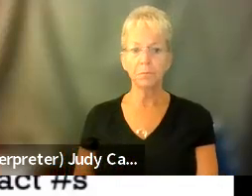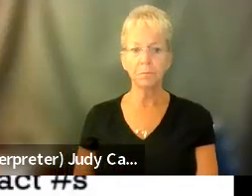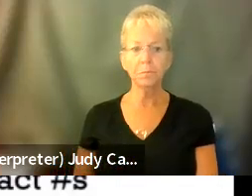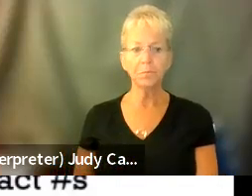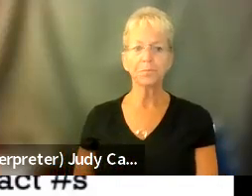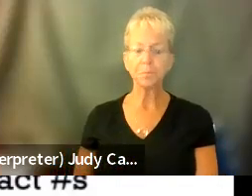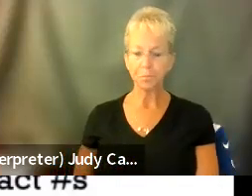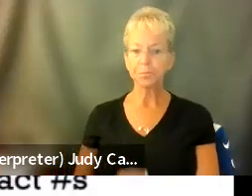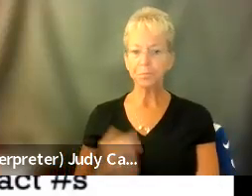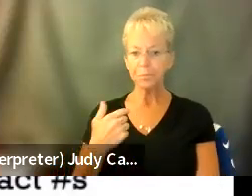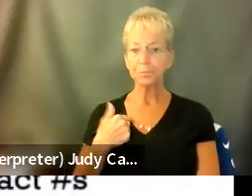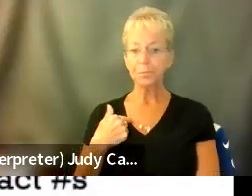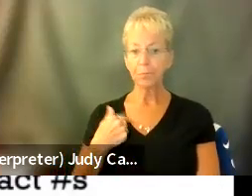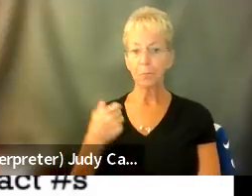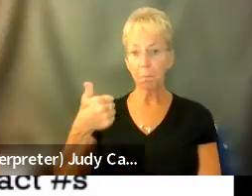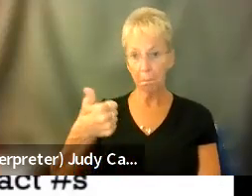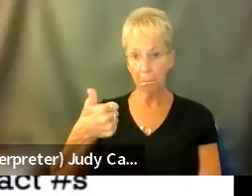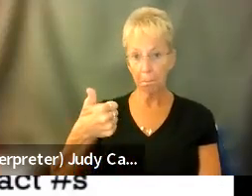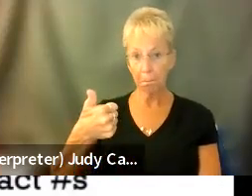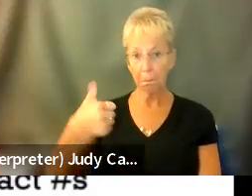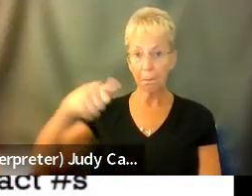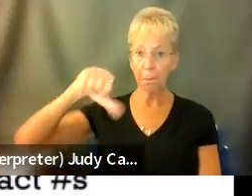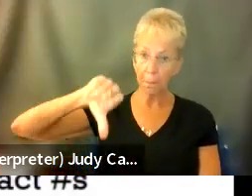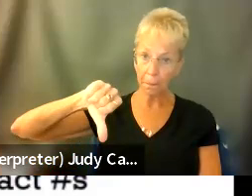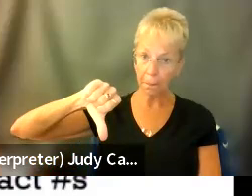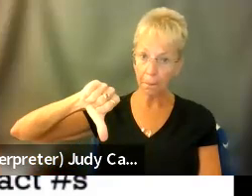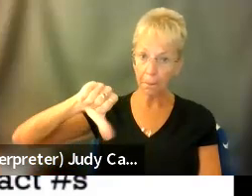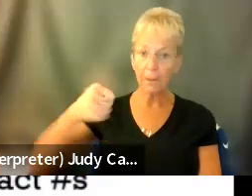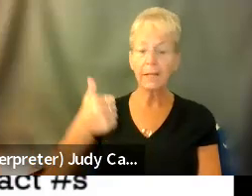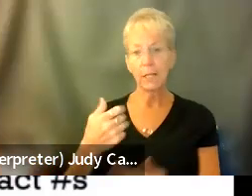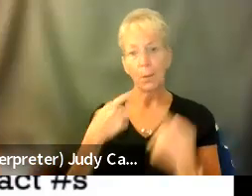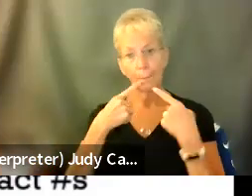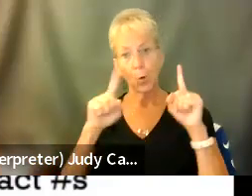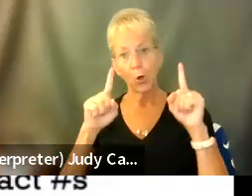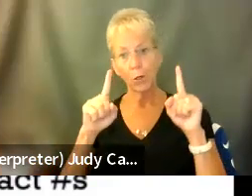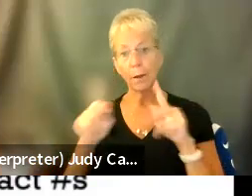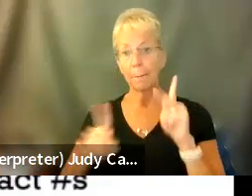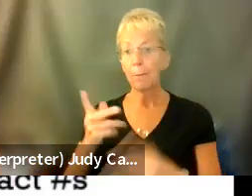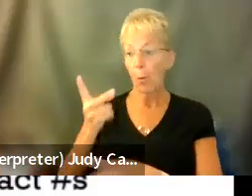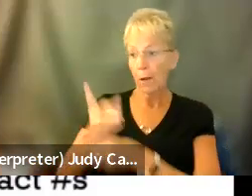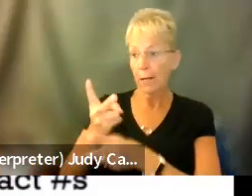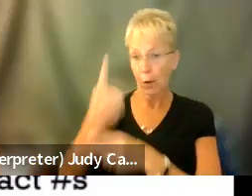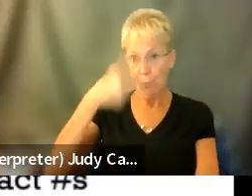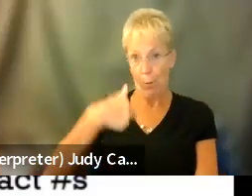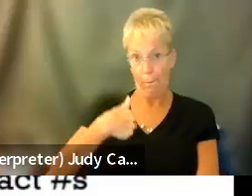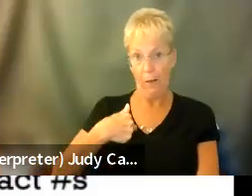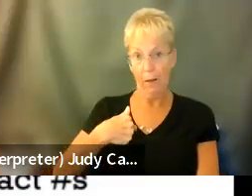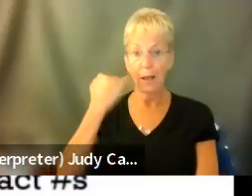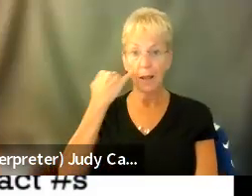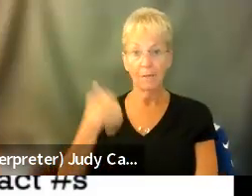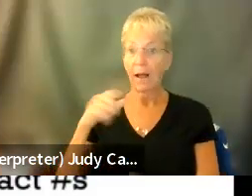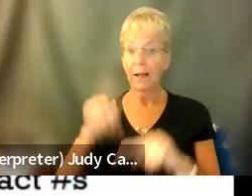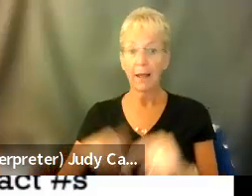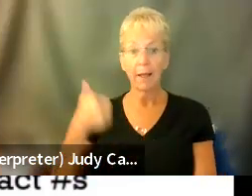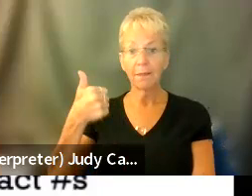That's what I've worked for myself. Thumbs up, thumbs no system. People that care for me know if I can't do